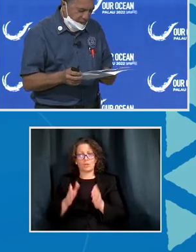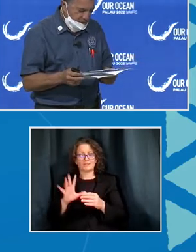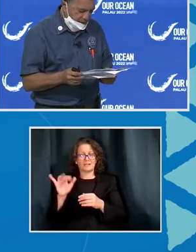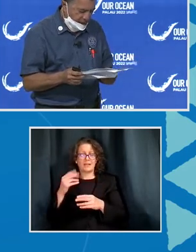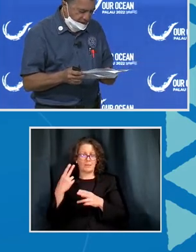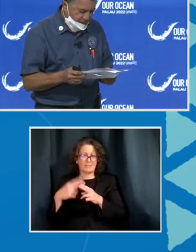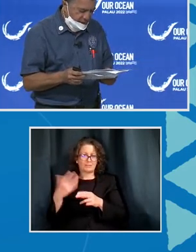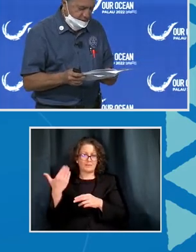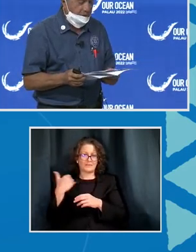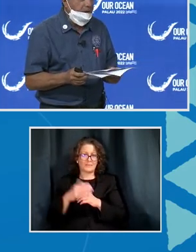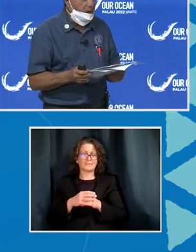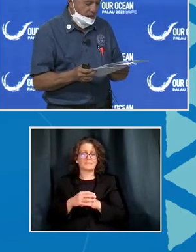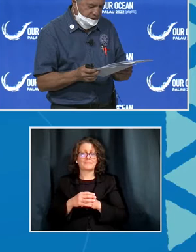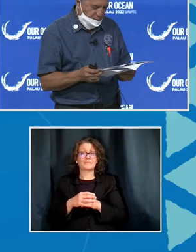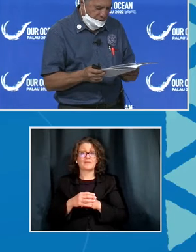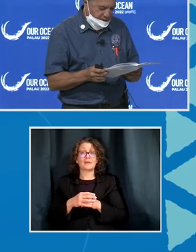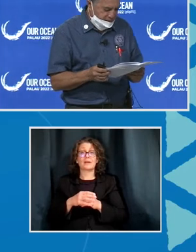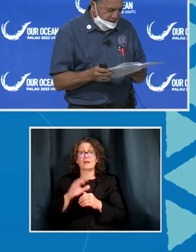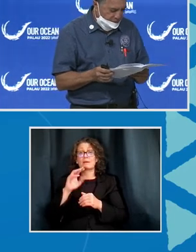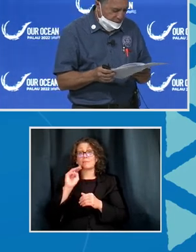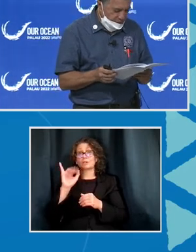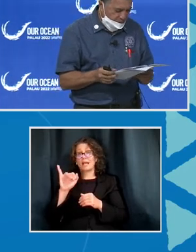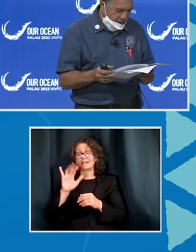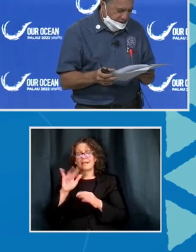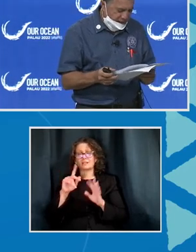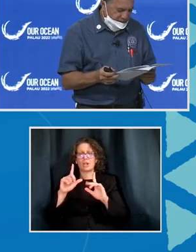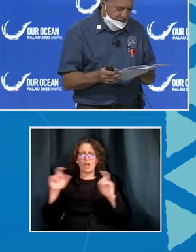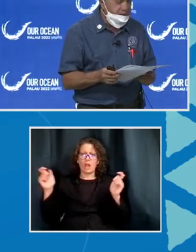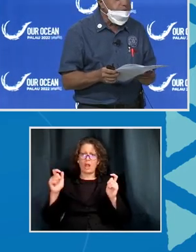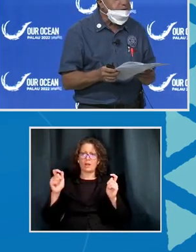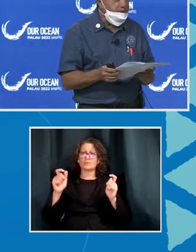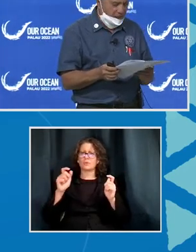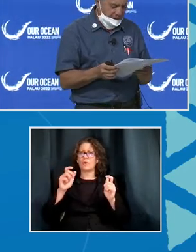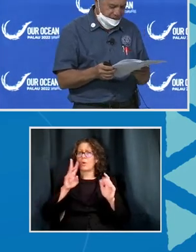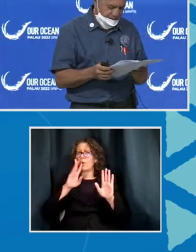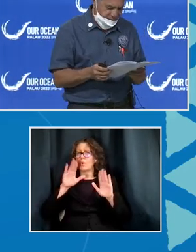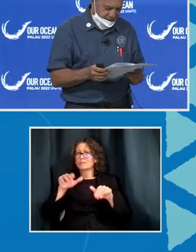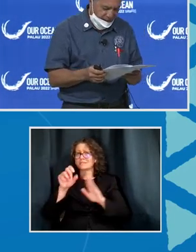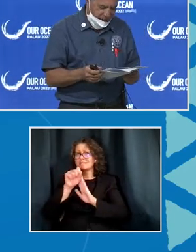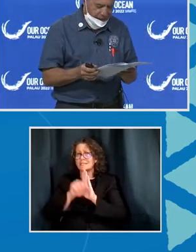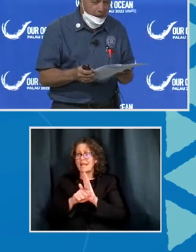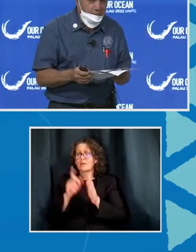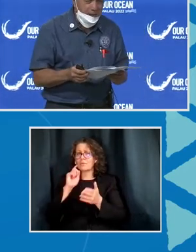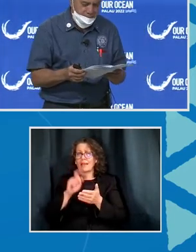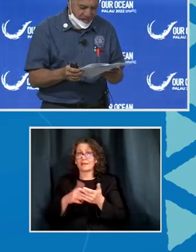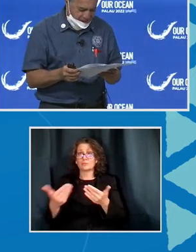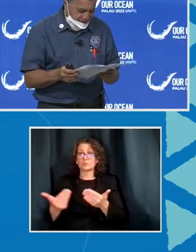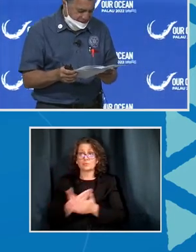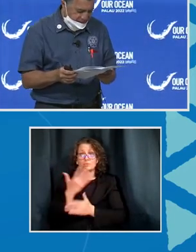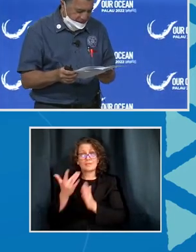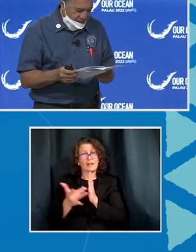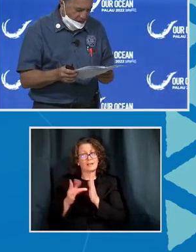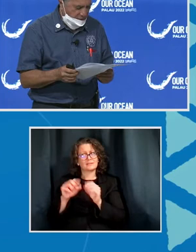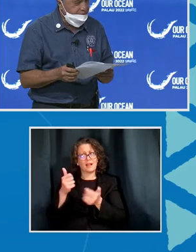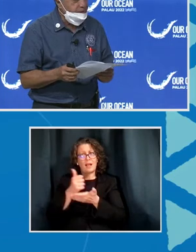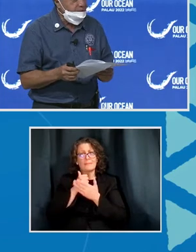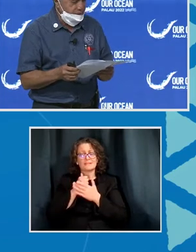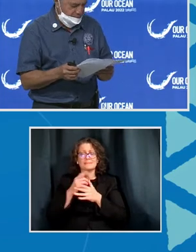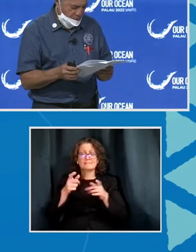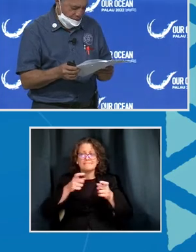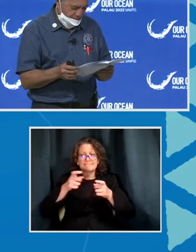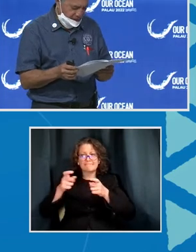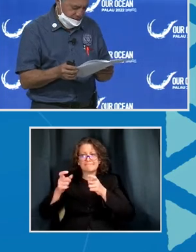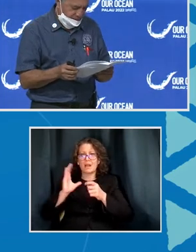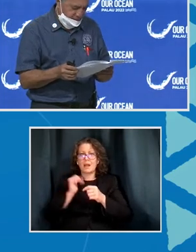The Marshall Islands as a large ocean state also recognize that new technologies can help us manage our